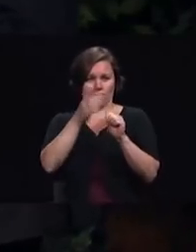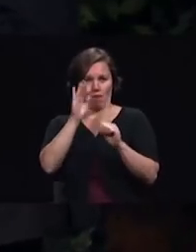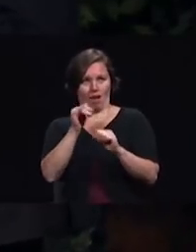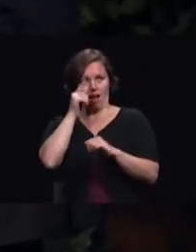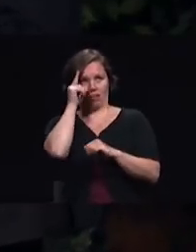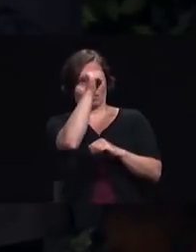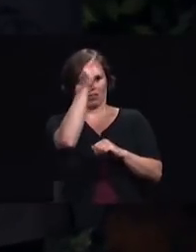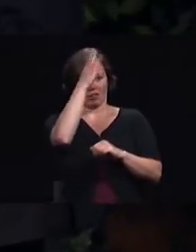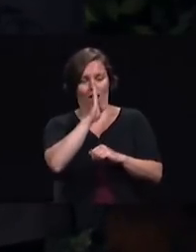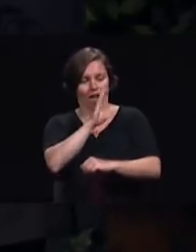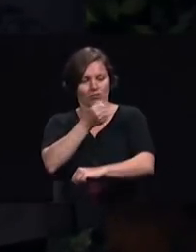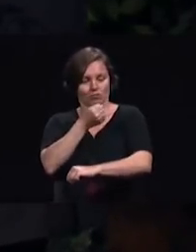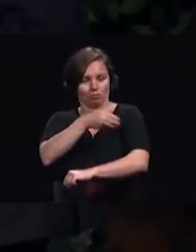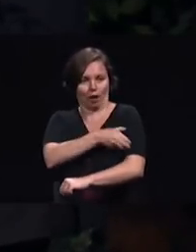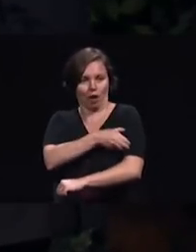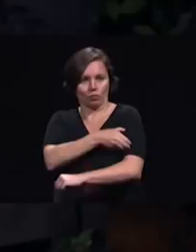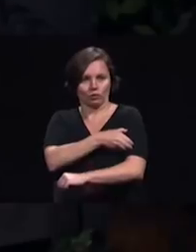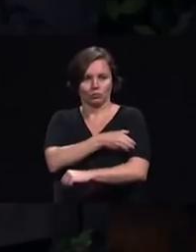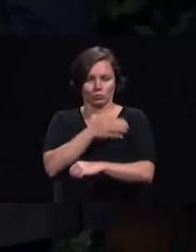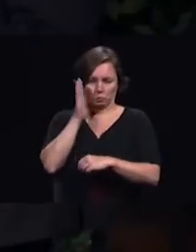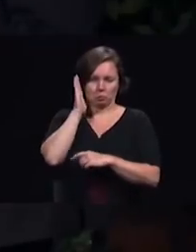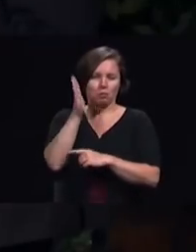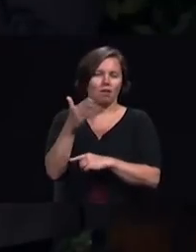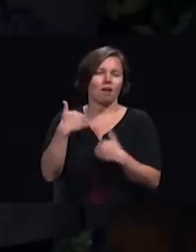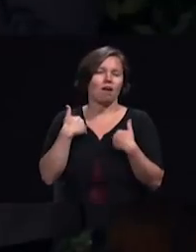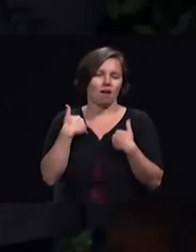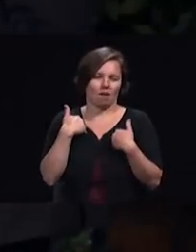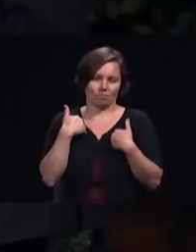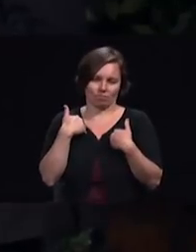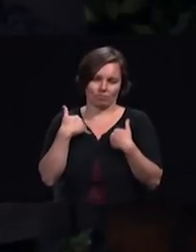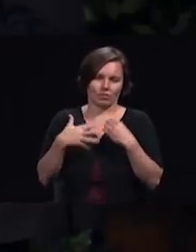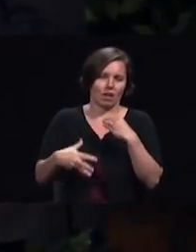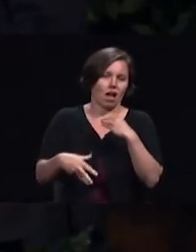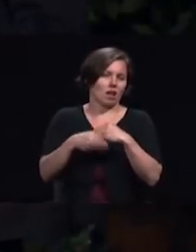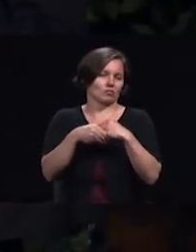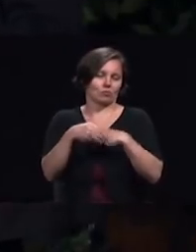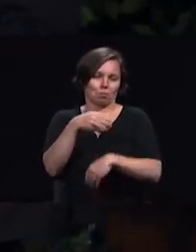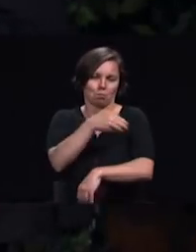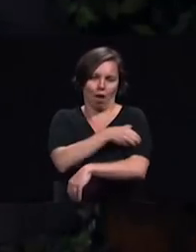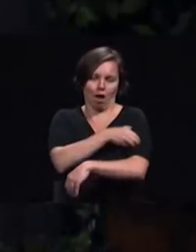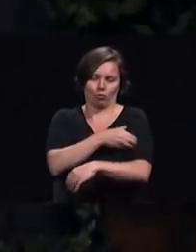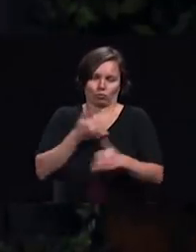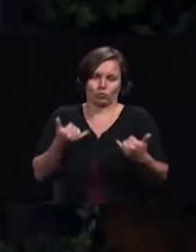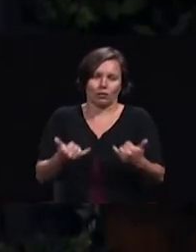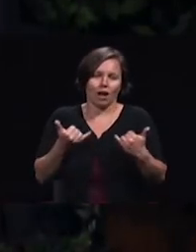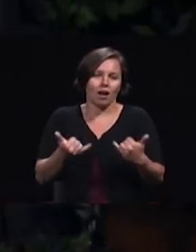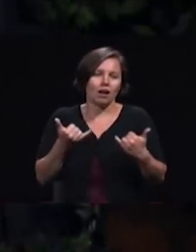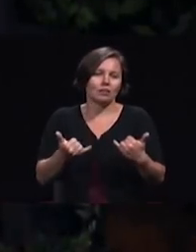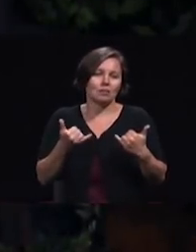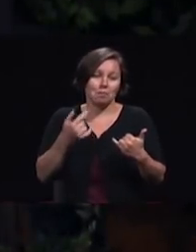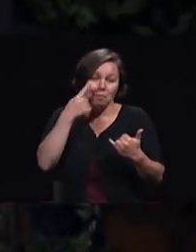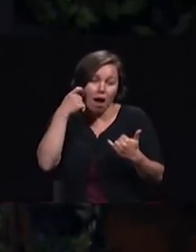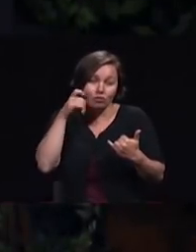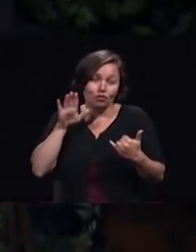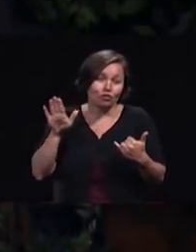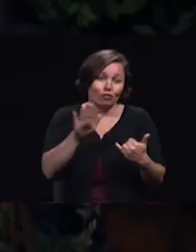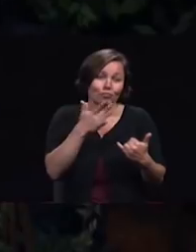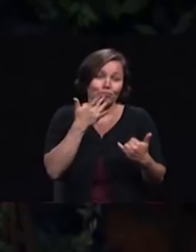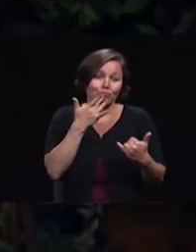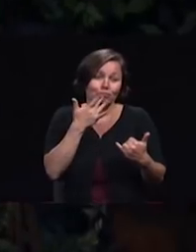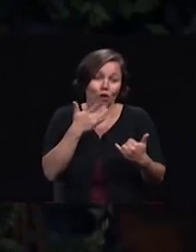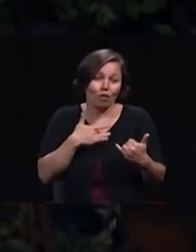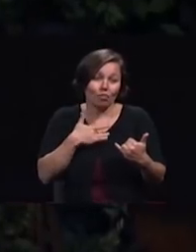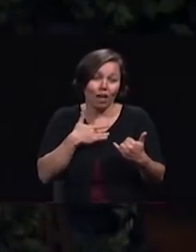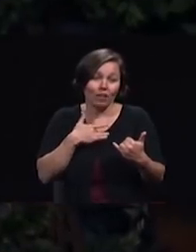receive extra heavenly power to do that today because it's your birthday thank